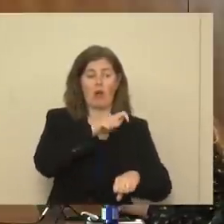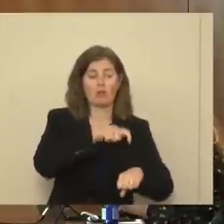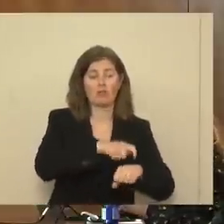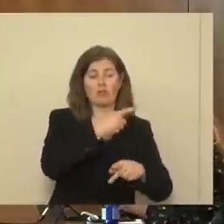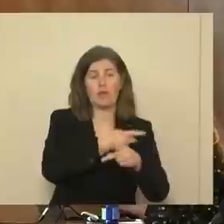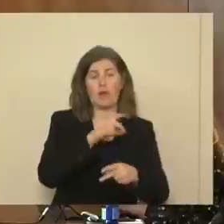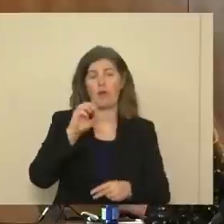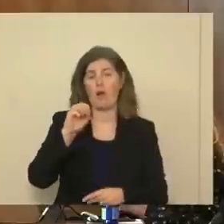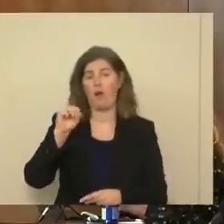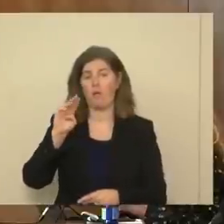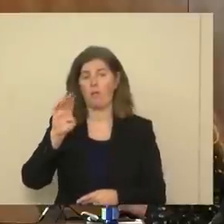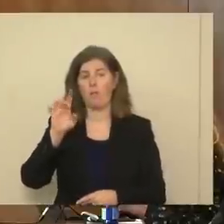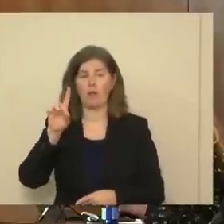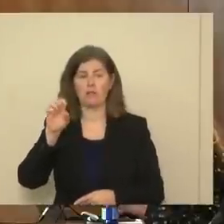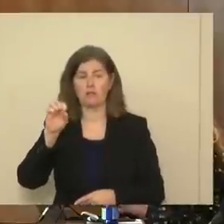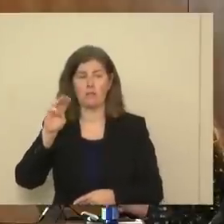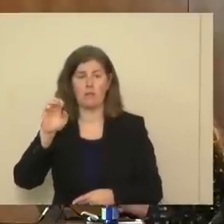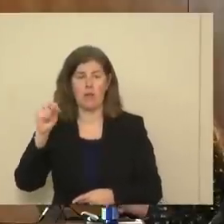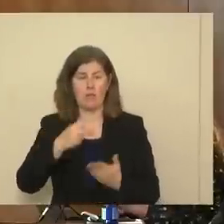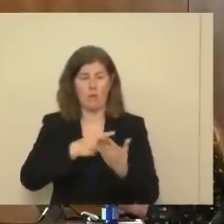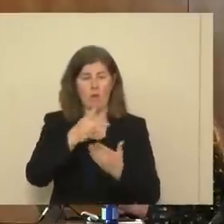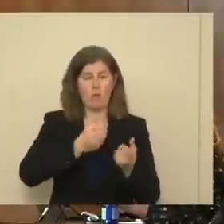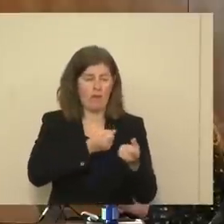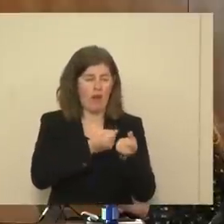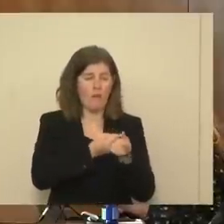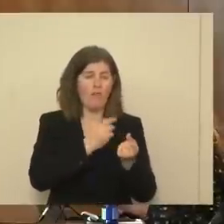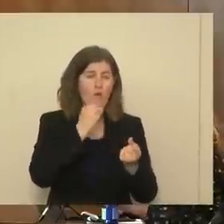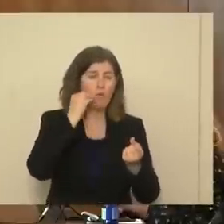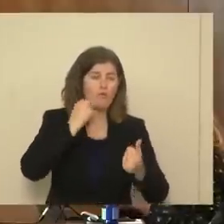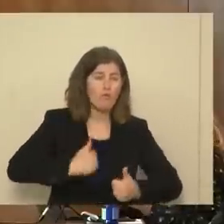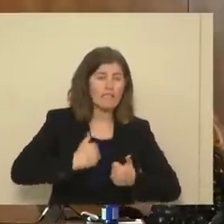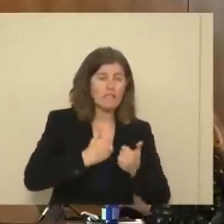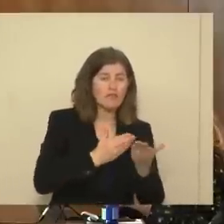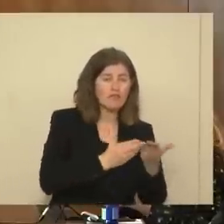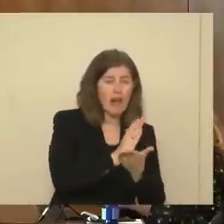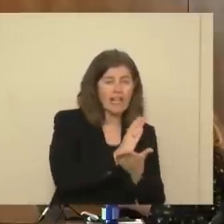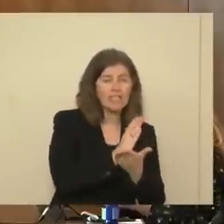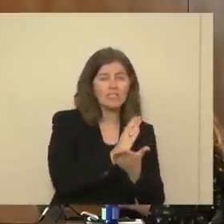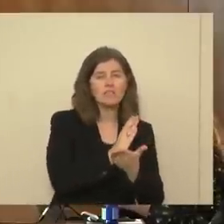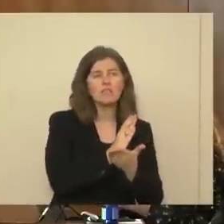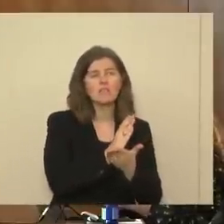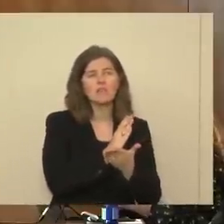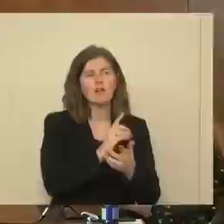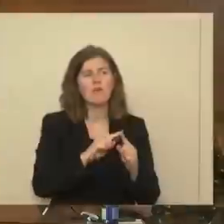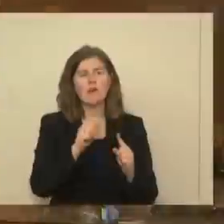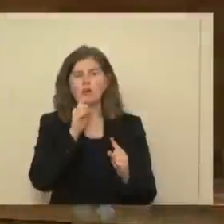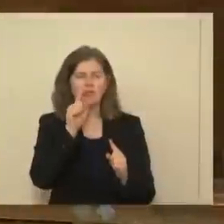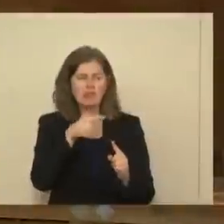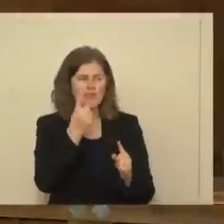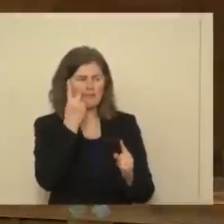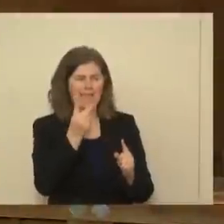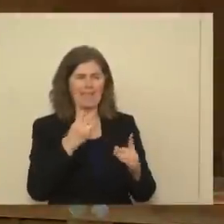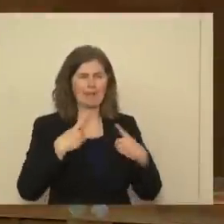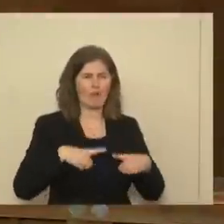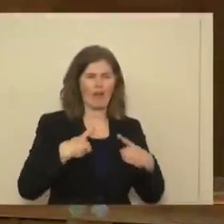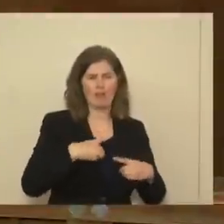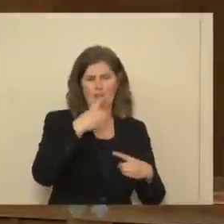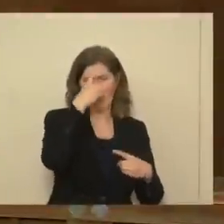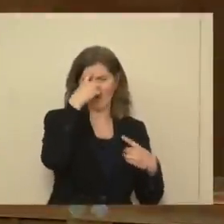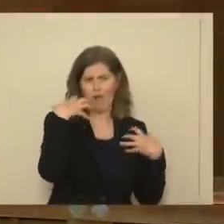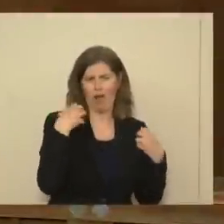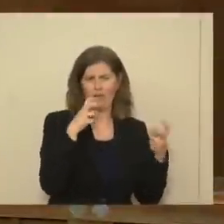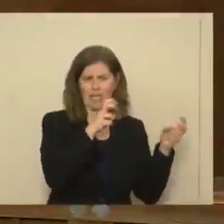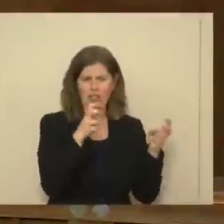Program, we are advocates for resident rights in long-term care settings. But we're not just seeing depression and mental health issues